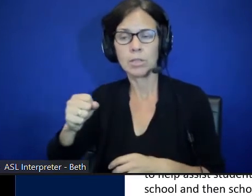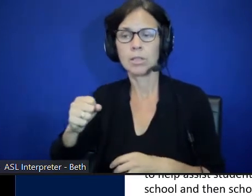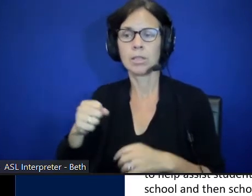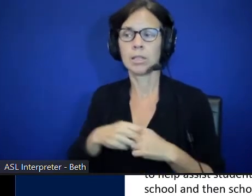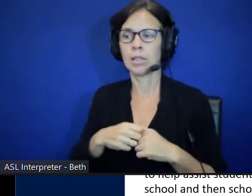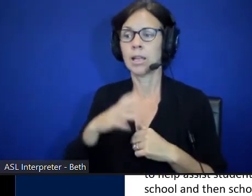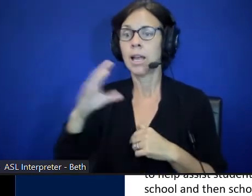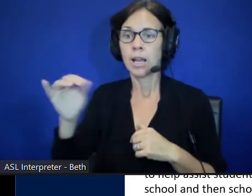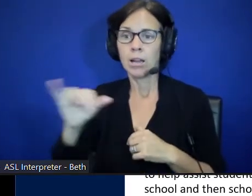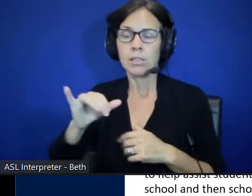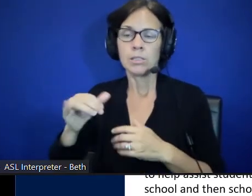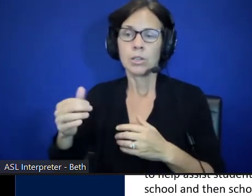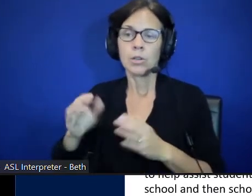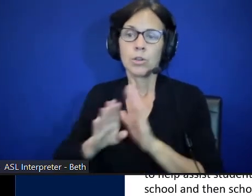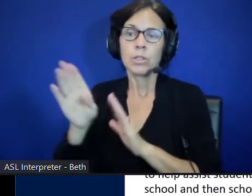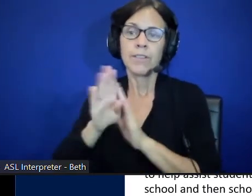community partnerships.